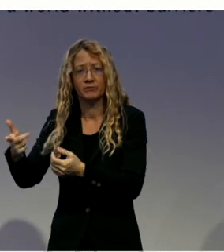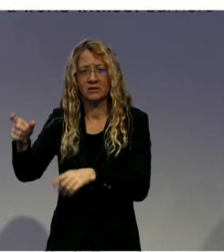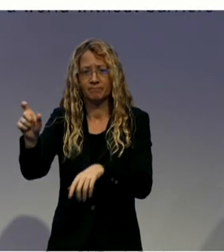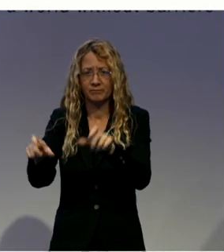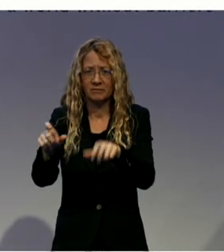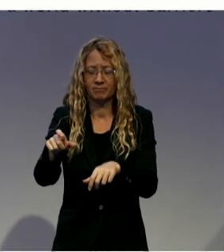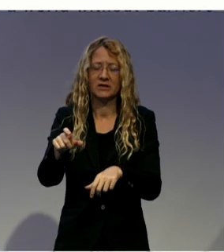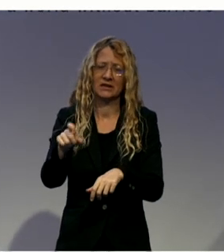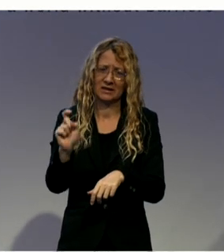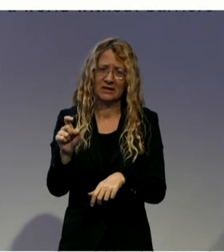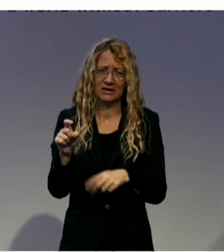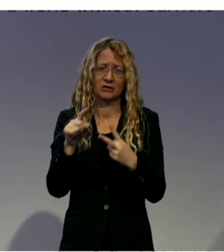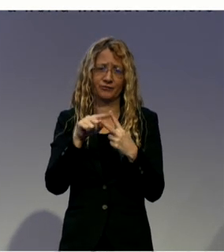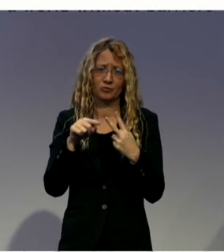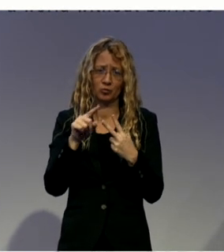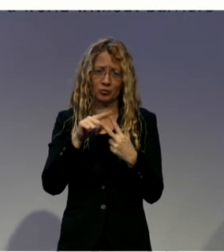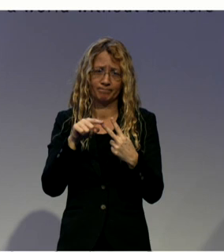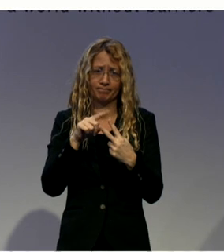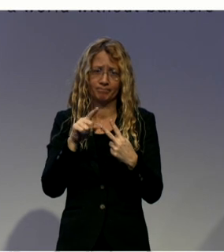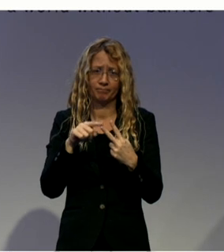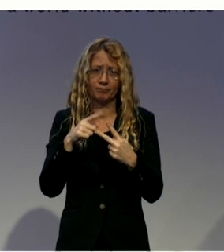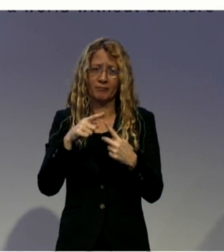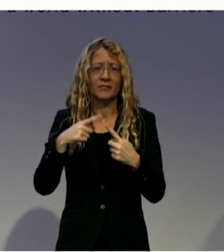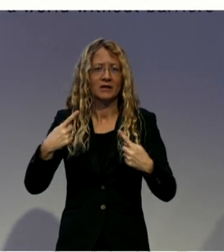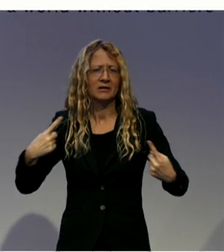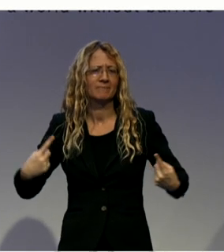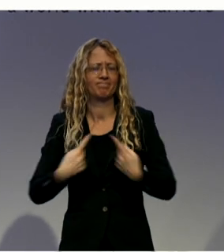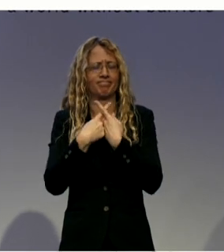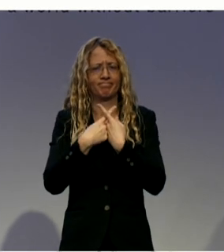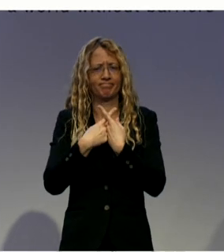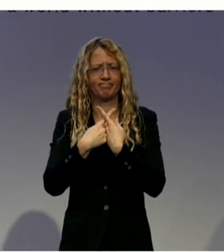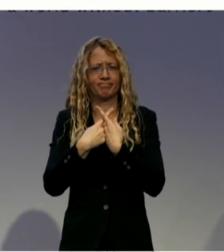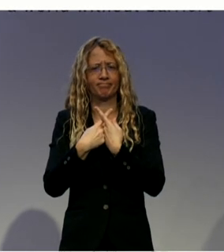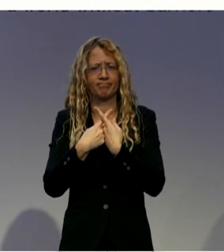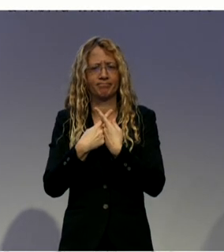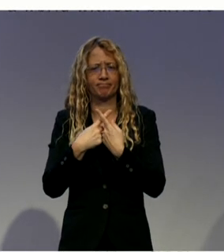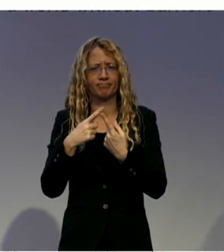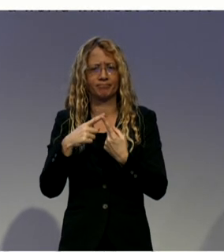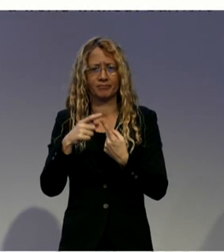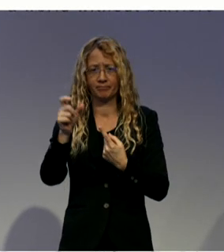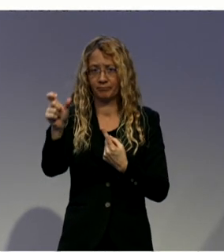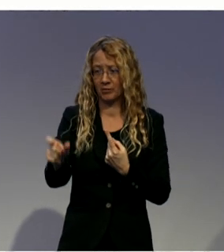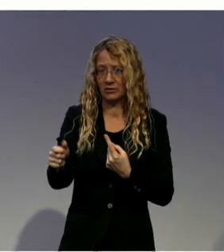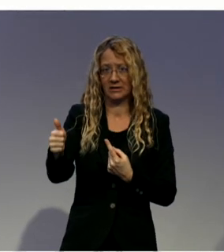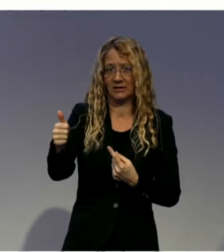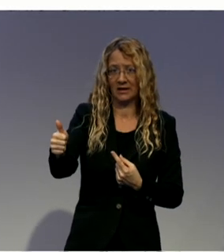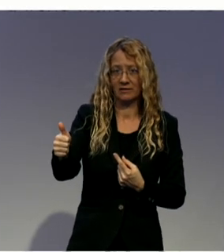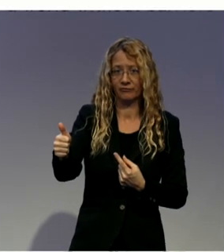conflicts, are perceived by the person or just by the environment that